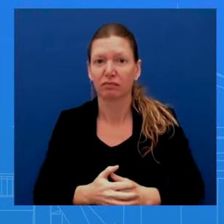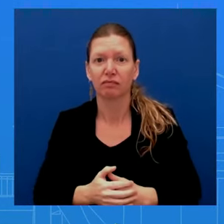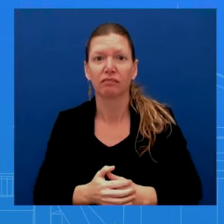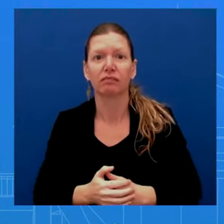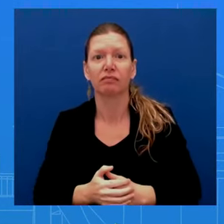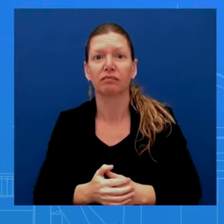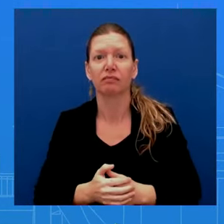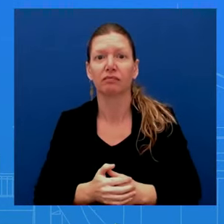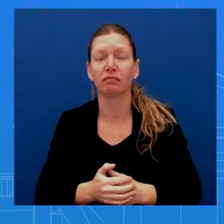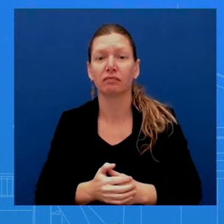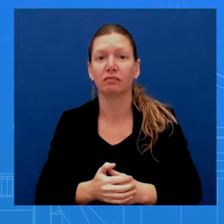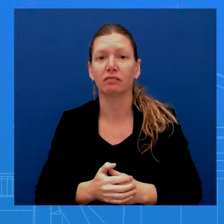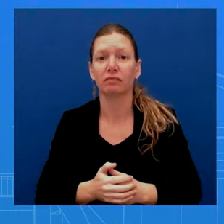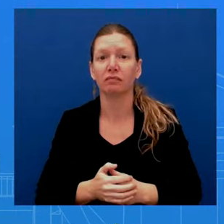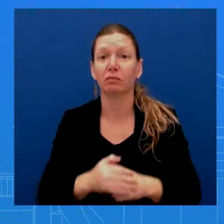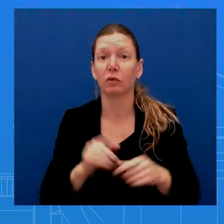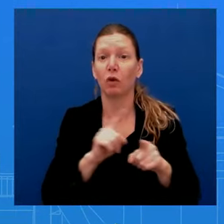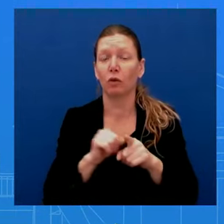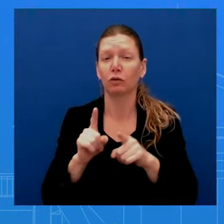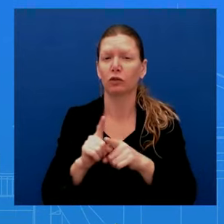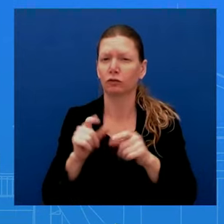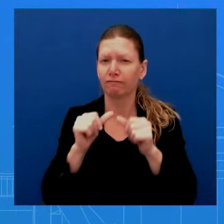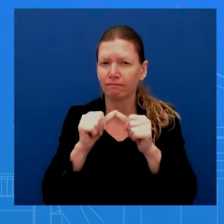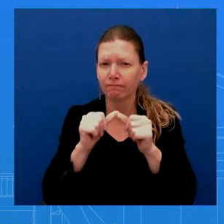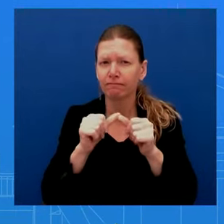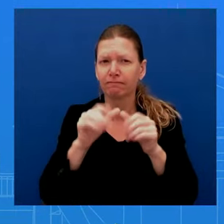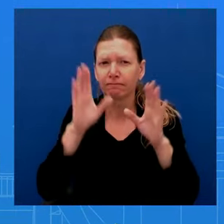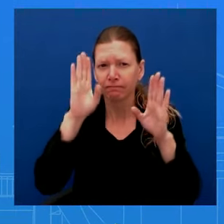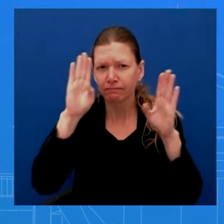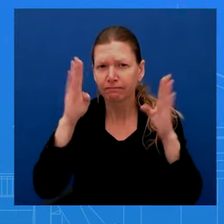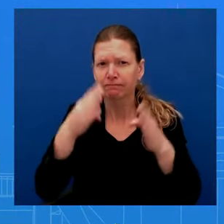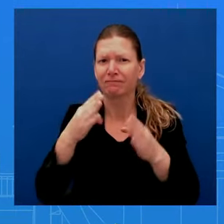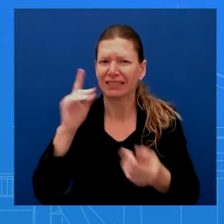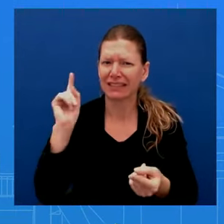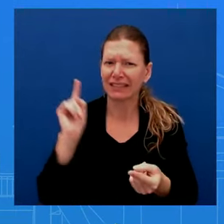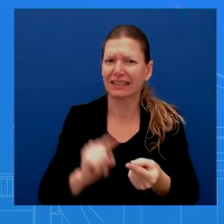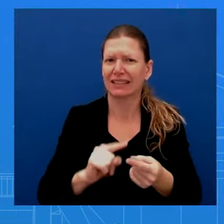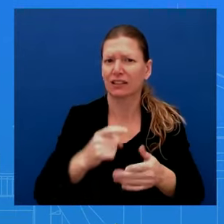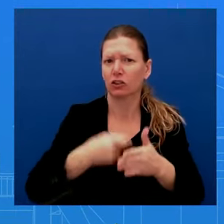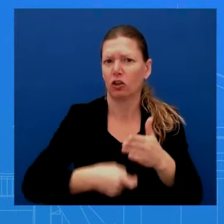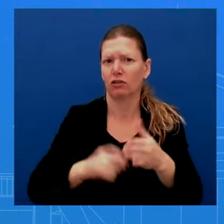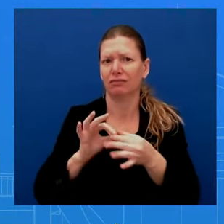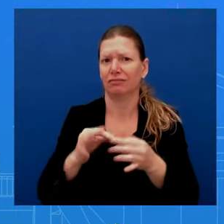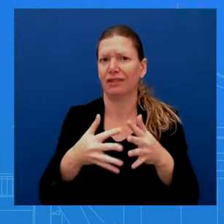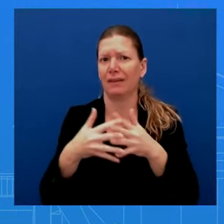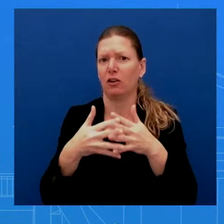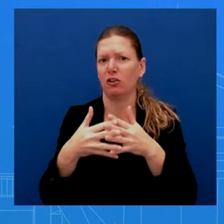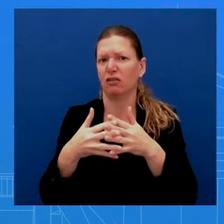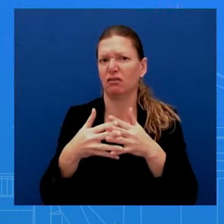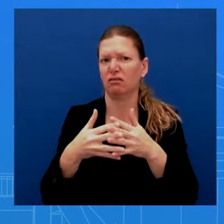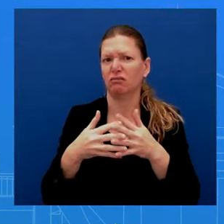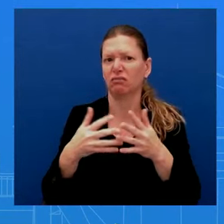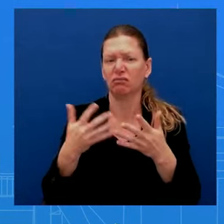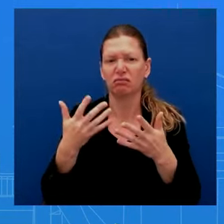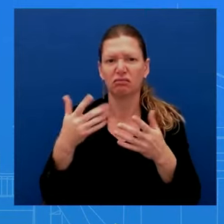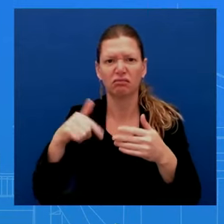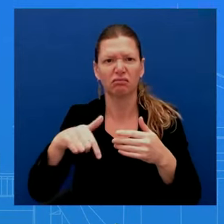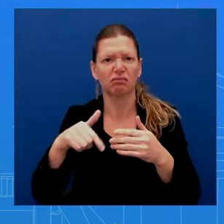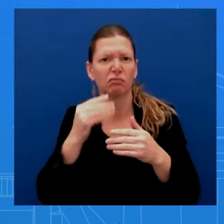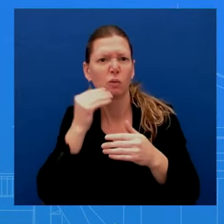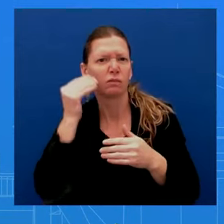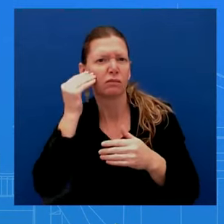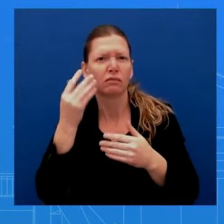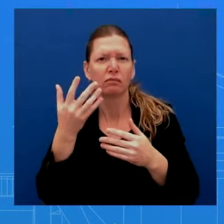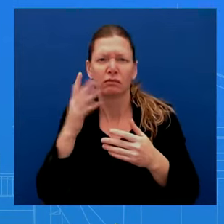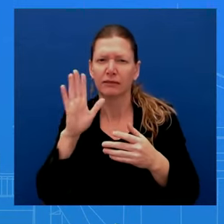focus on lowering costs for American households. So the President is very focused on that. He has an agenda